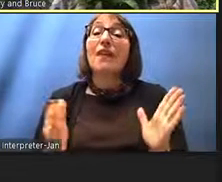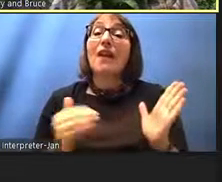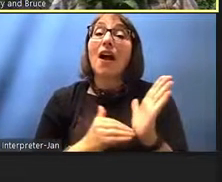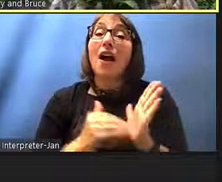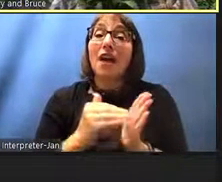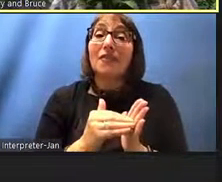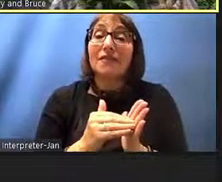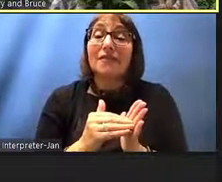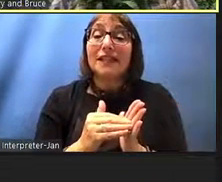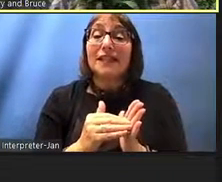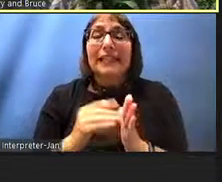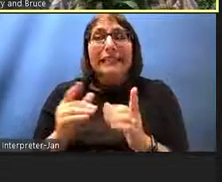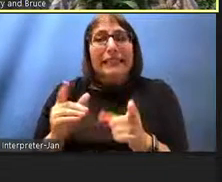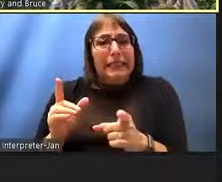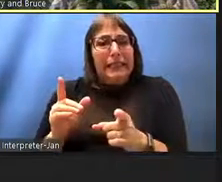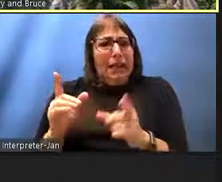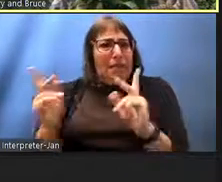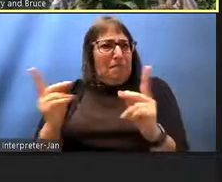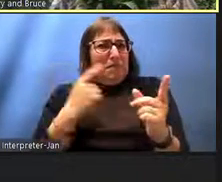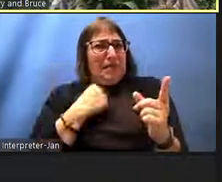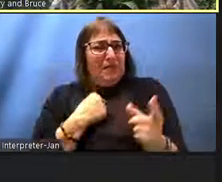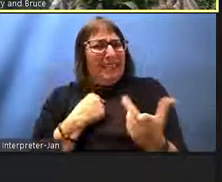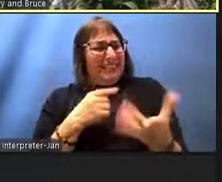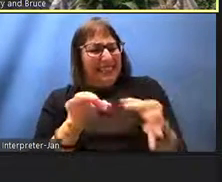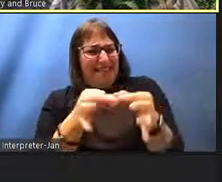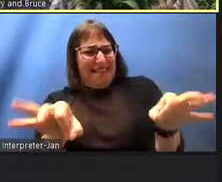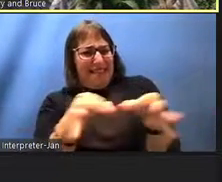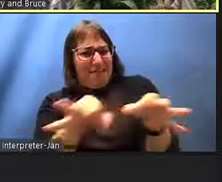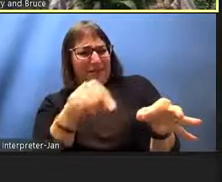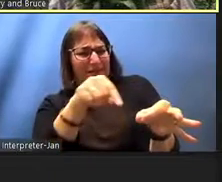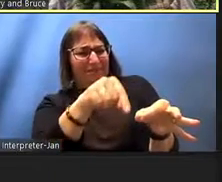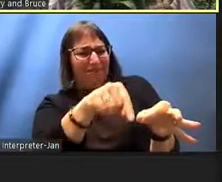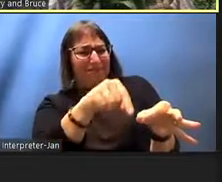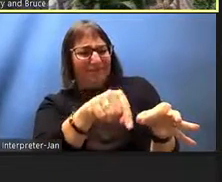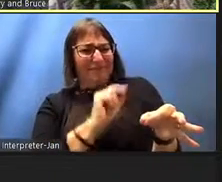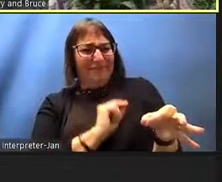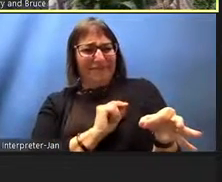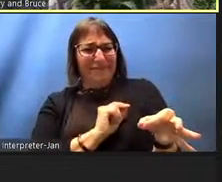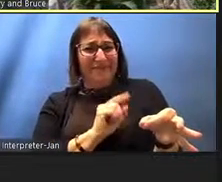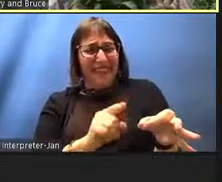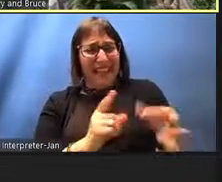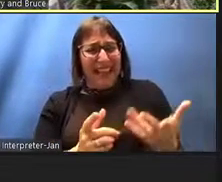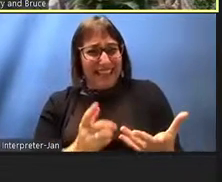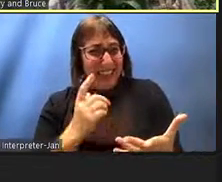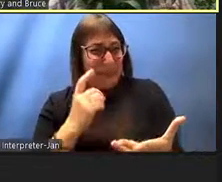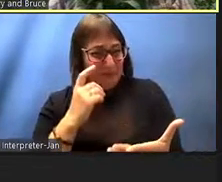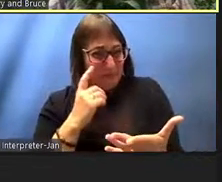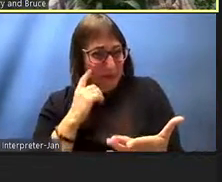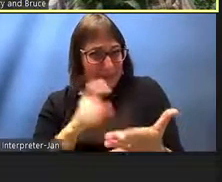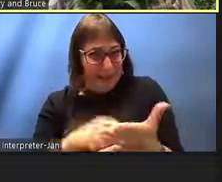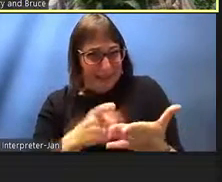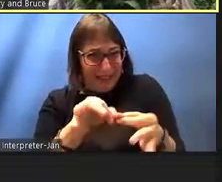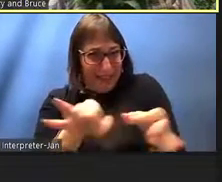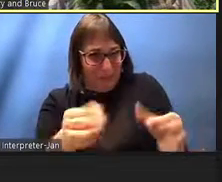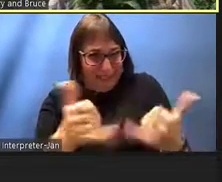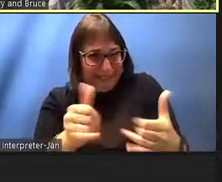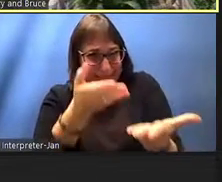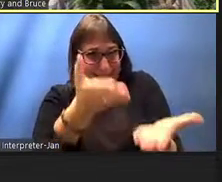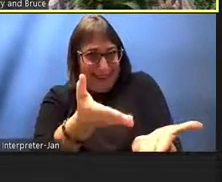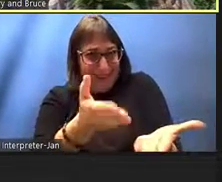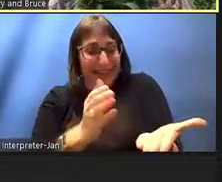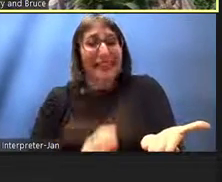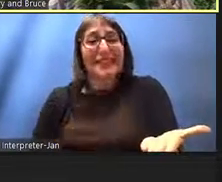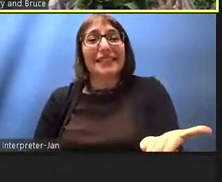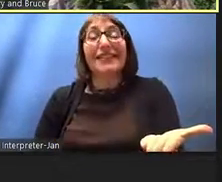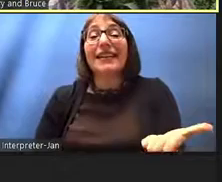with language it's hard to recognize whether it's still there or not in fact language is almost like